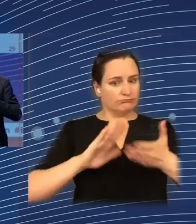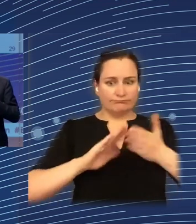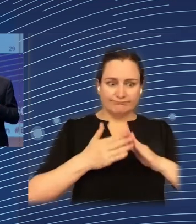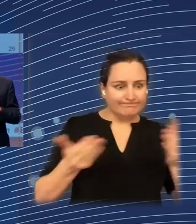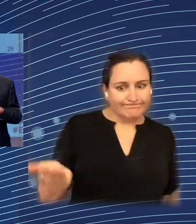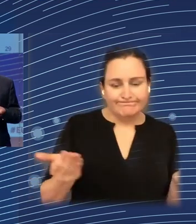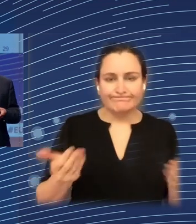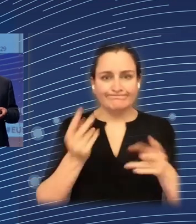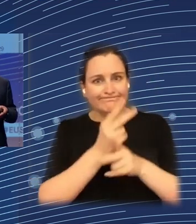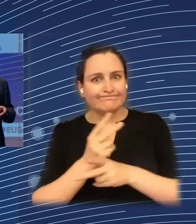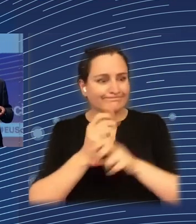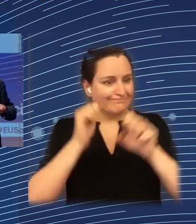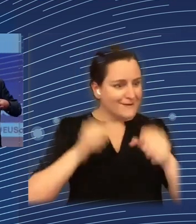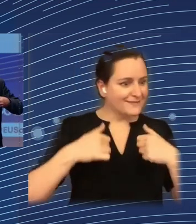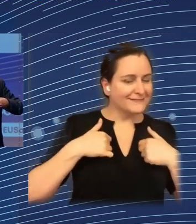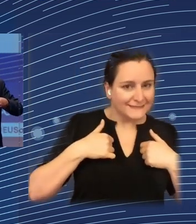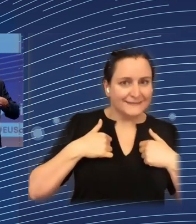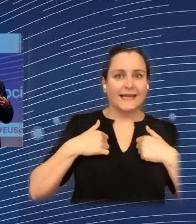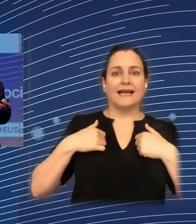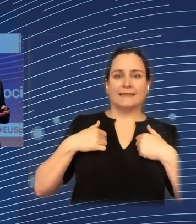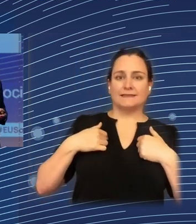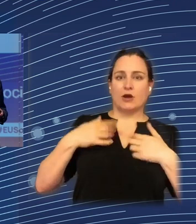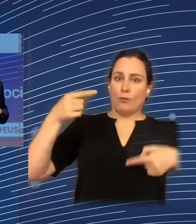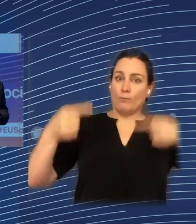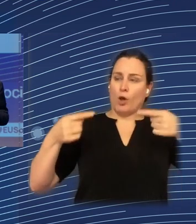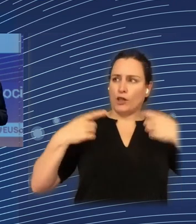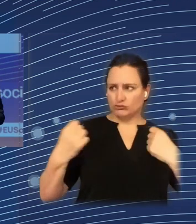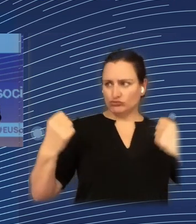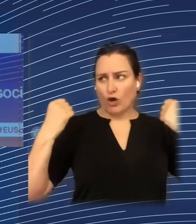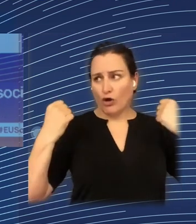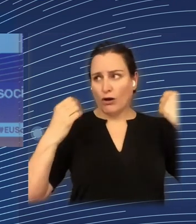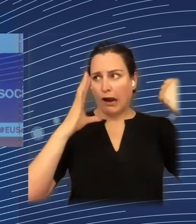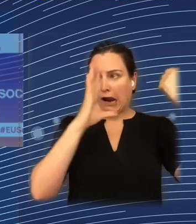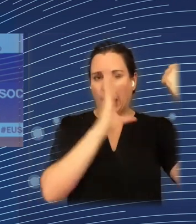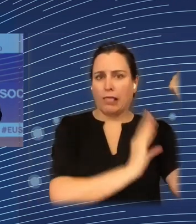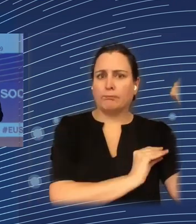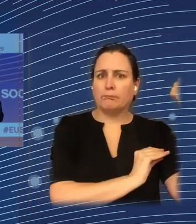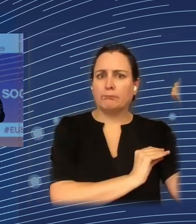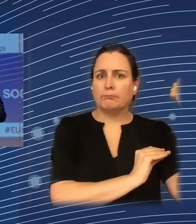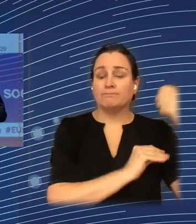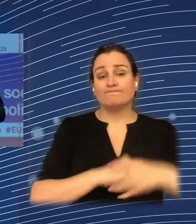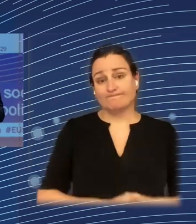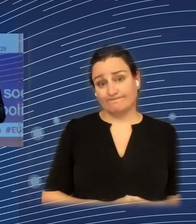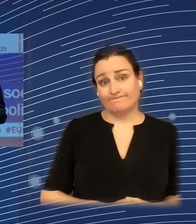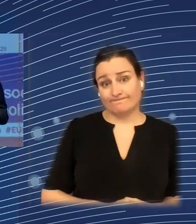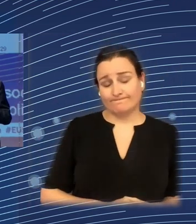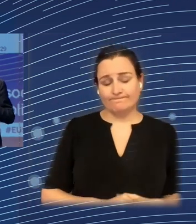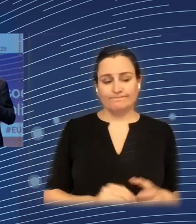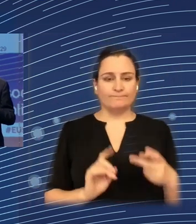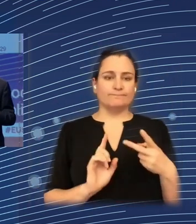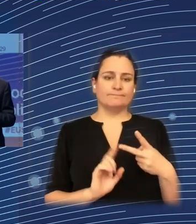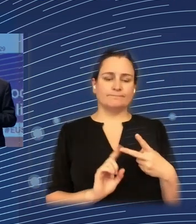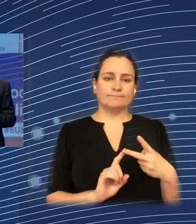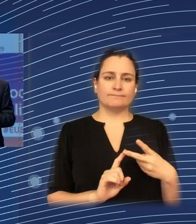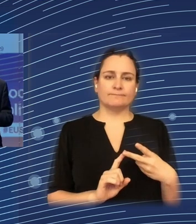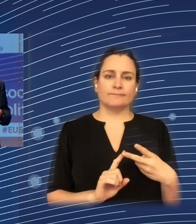The second challenge is a more social and political challenge, which is the disaffection and